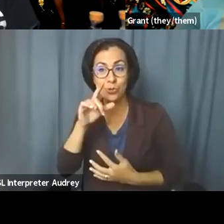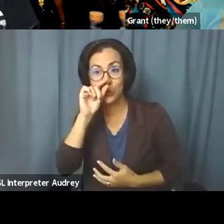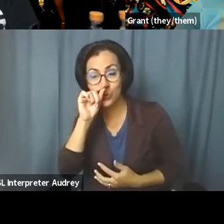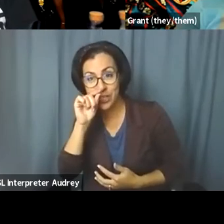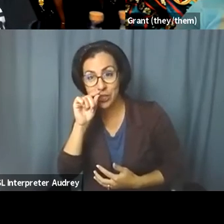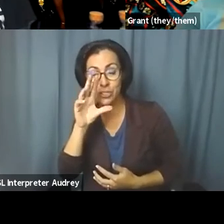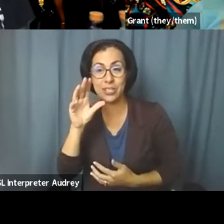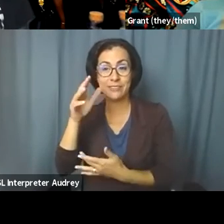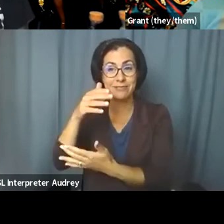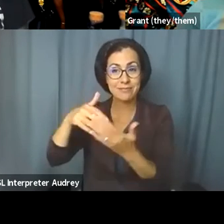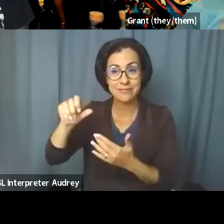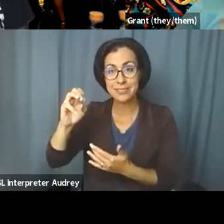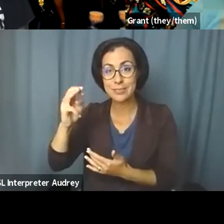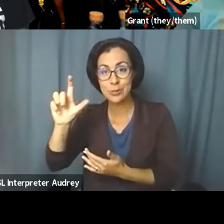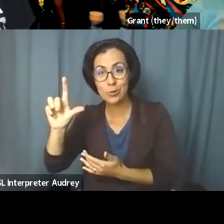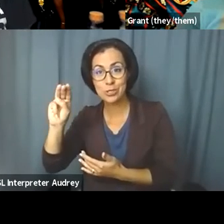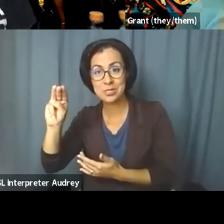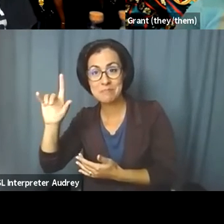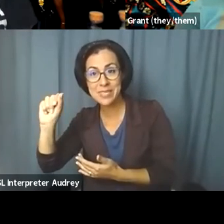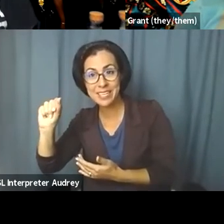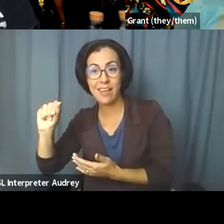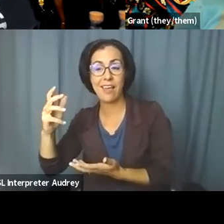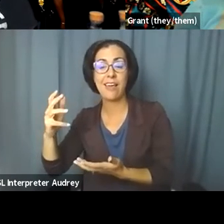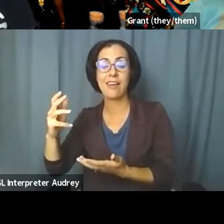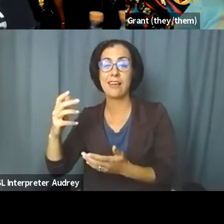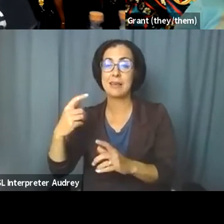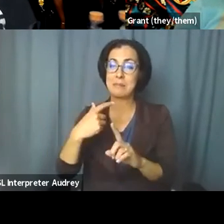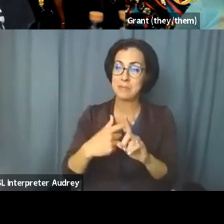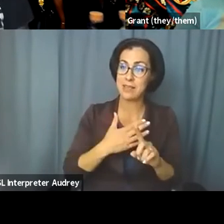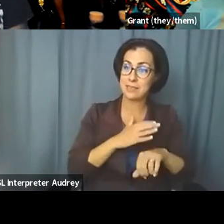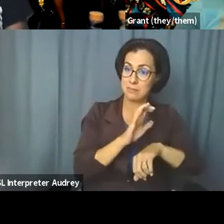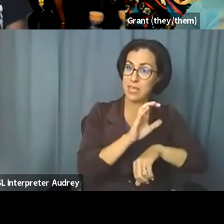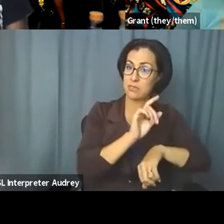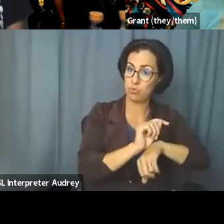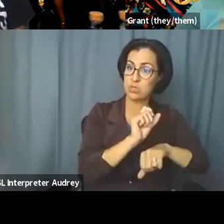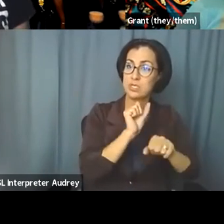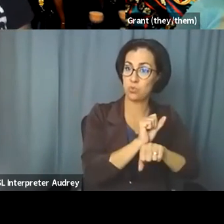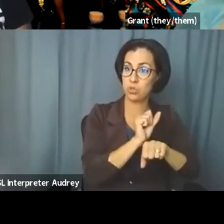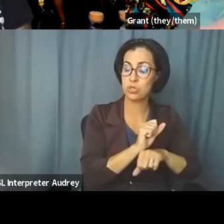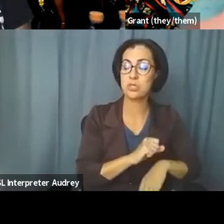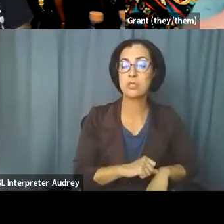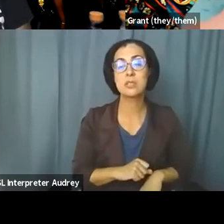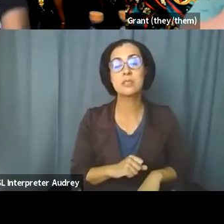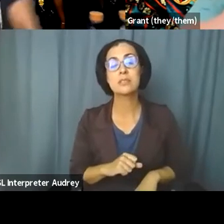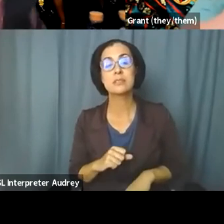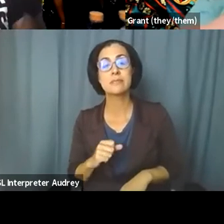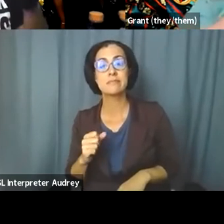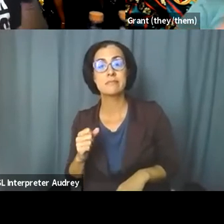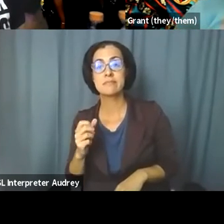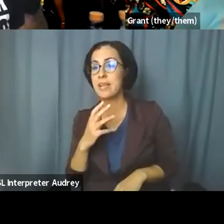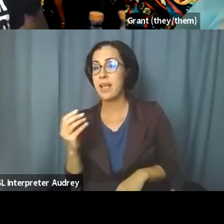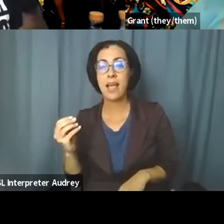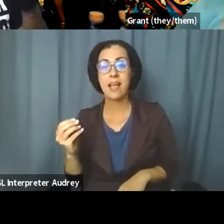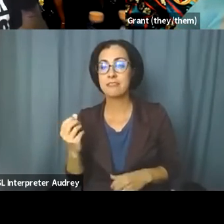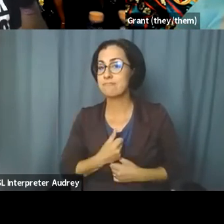practice. Um, and it lives in my consulting practice. Um, it lives in, it